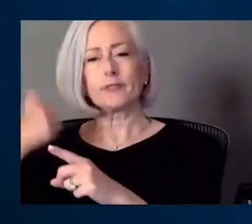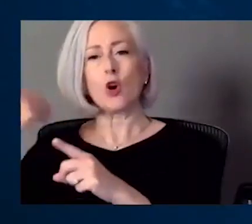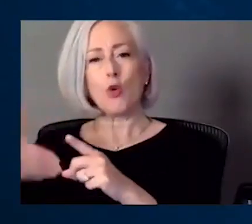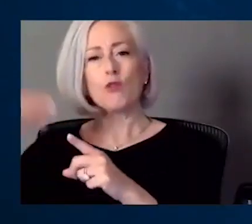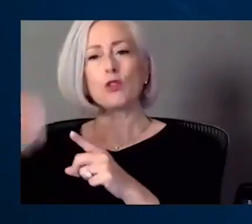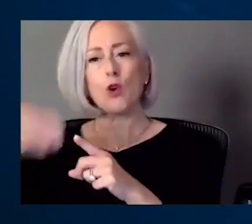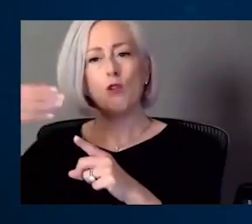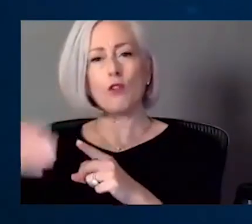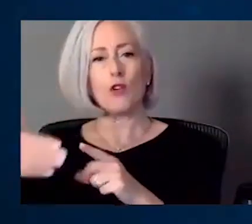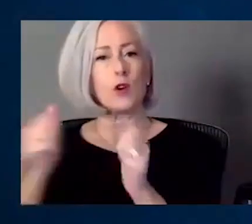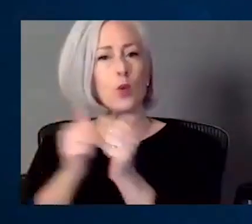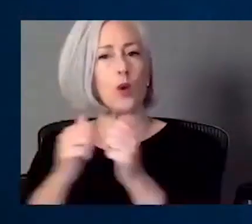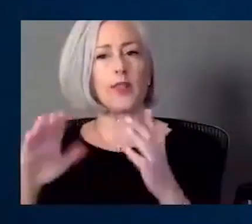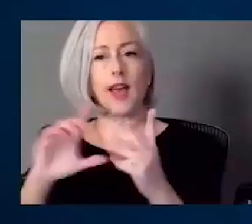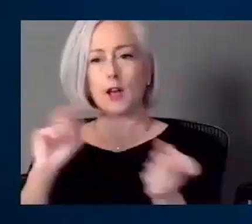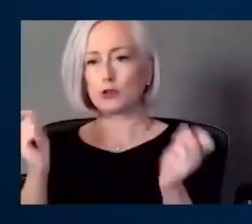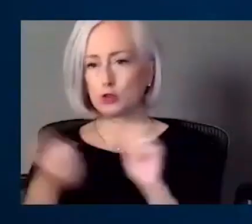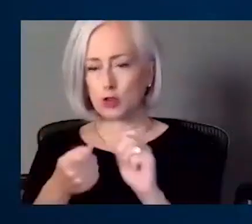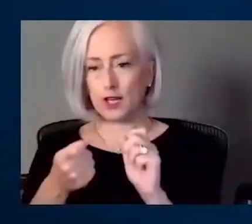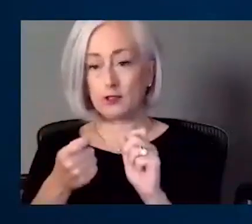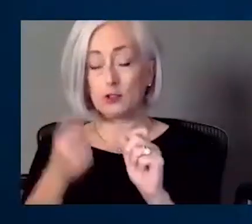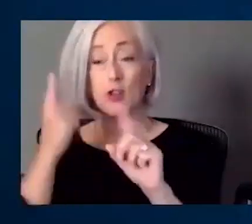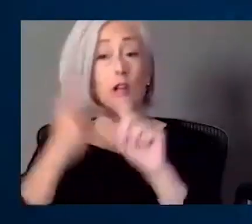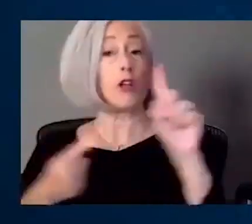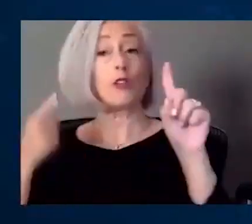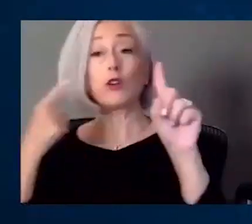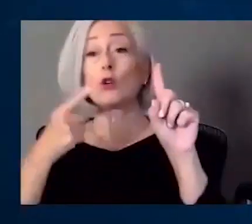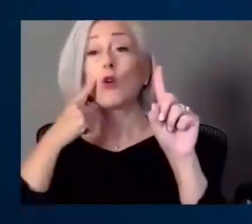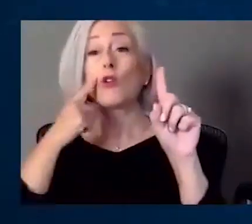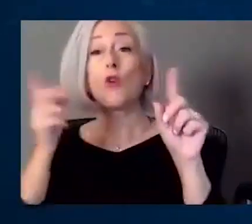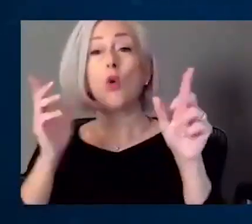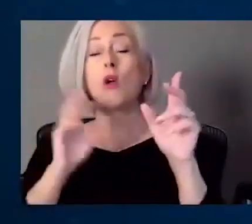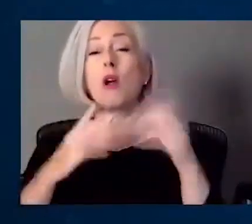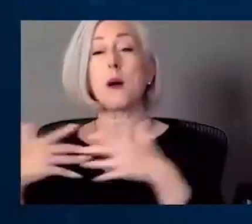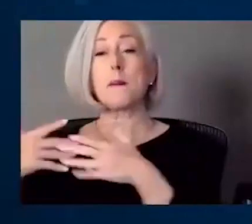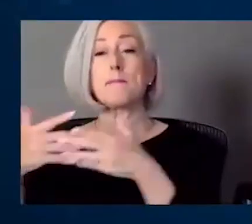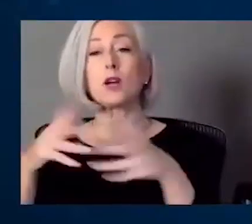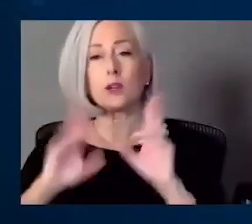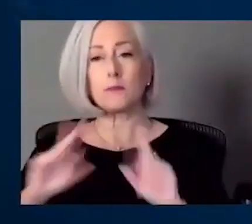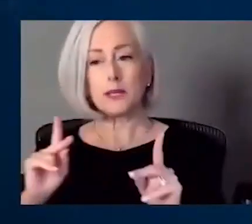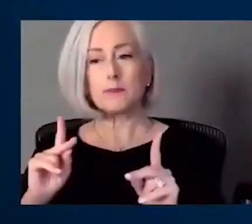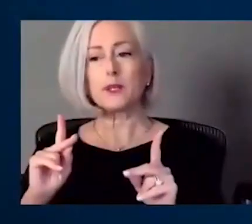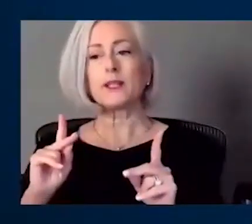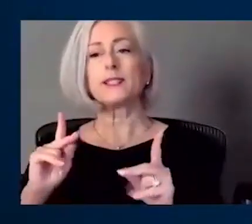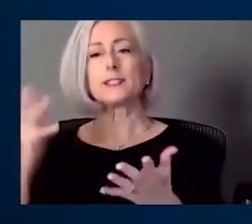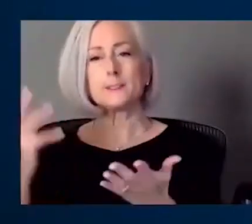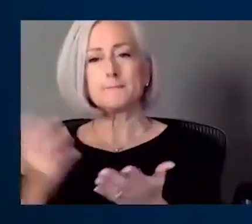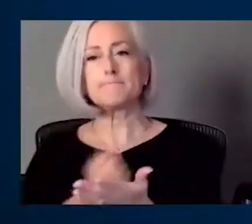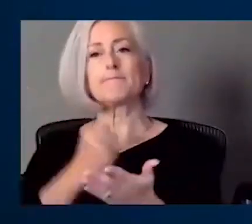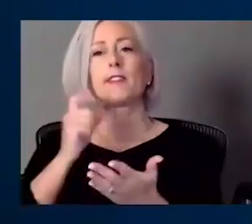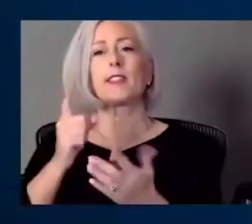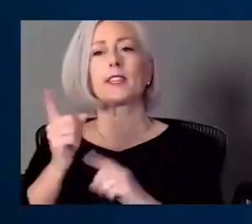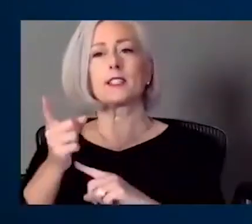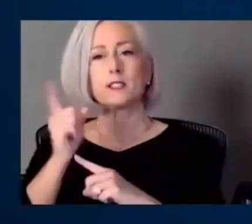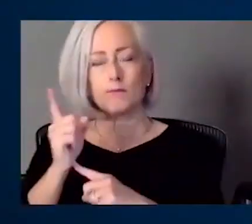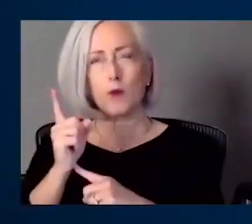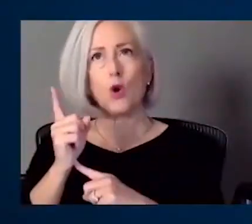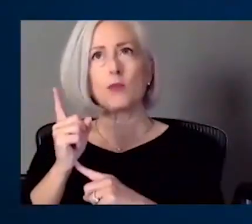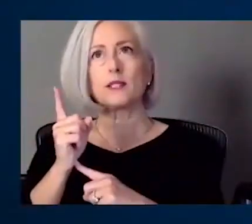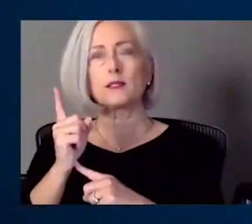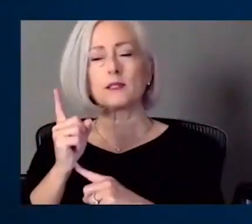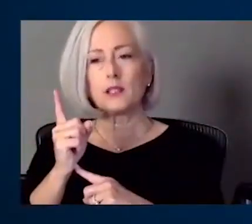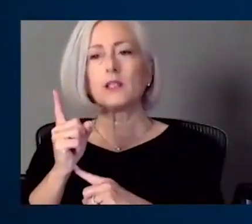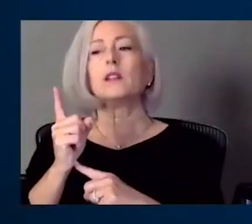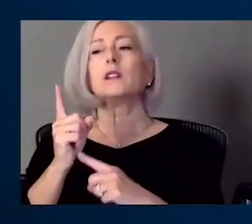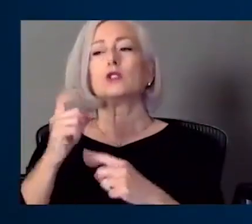Americans should be that we use these moments to have a consequence that lasts longer than a moment. It's